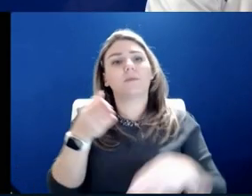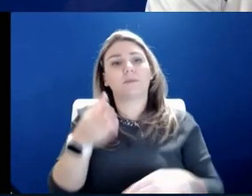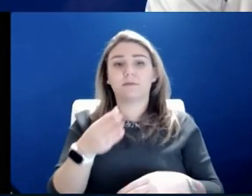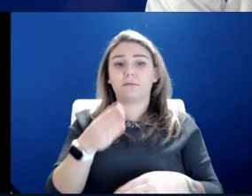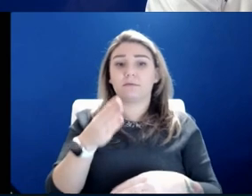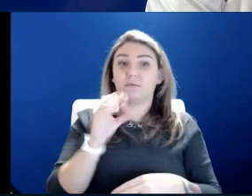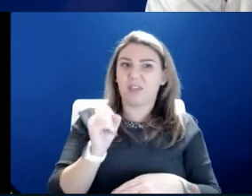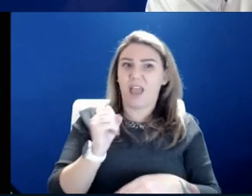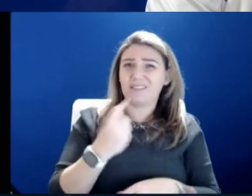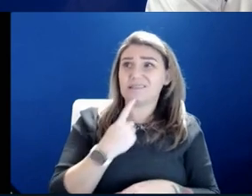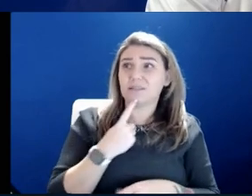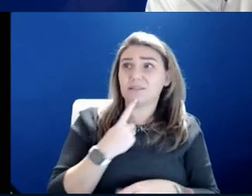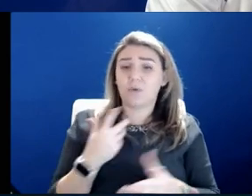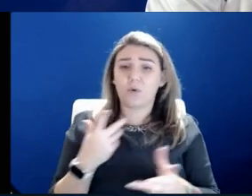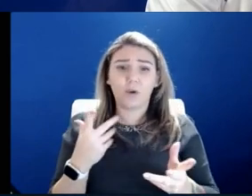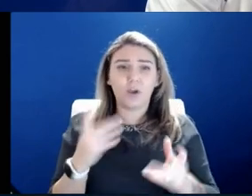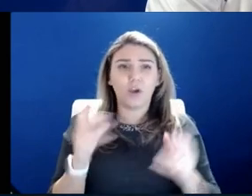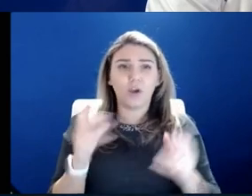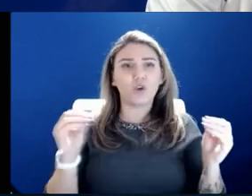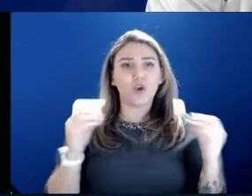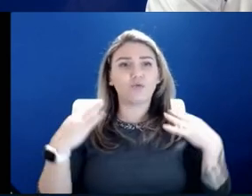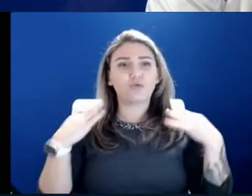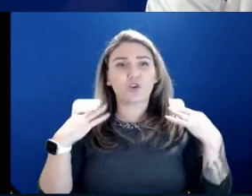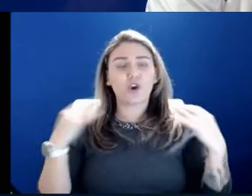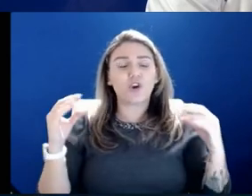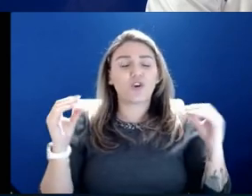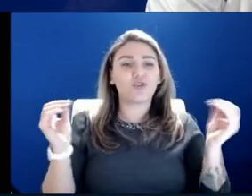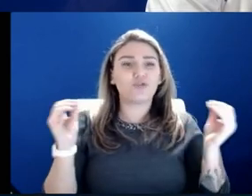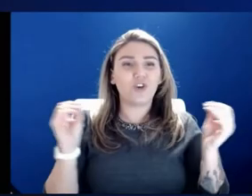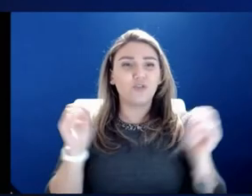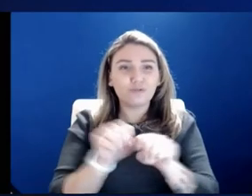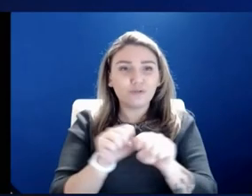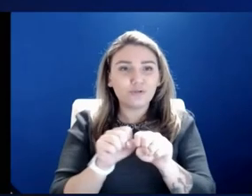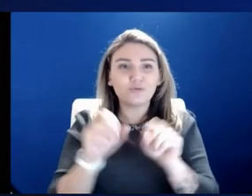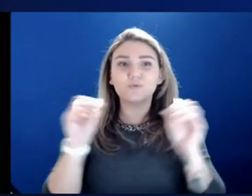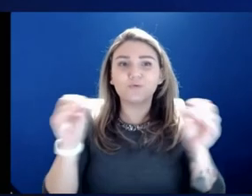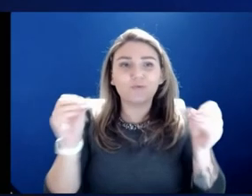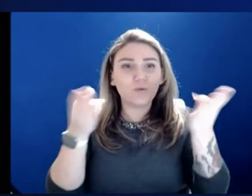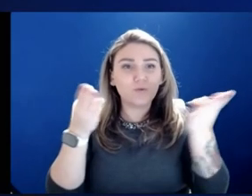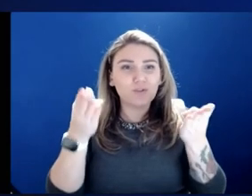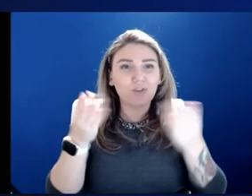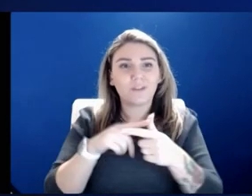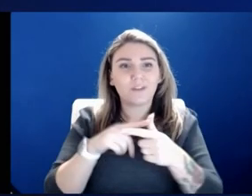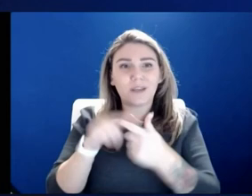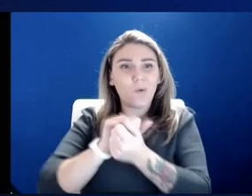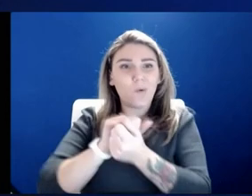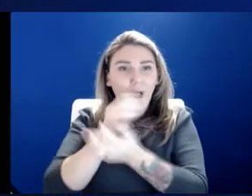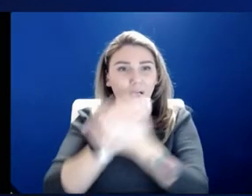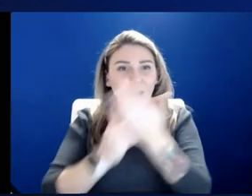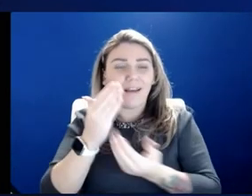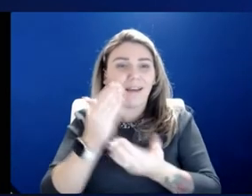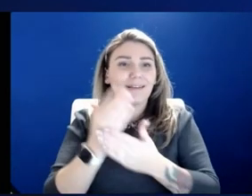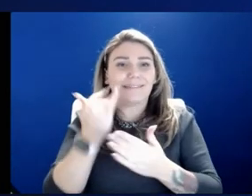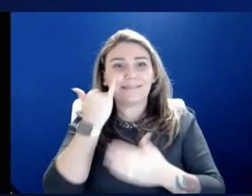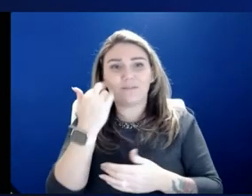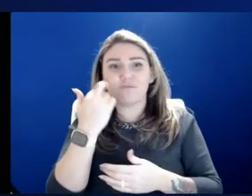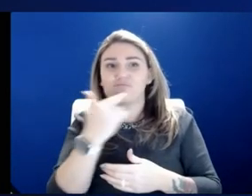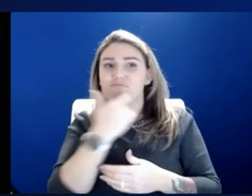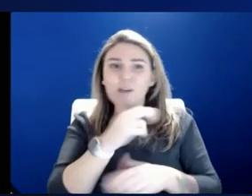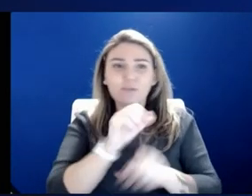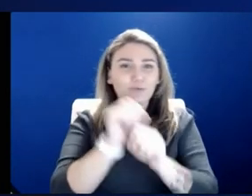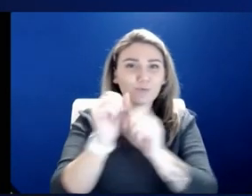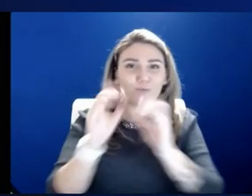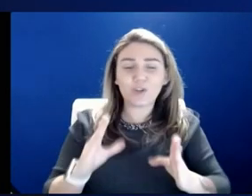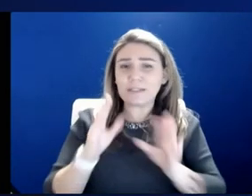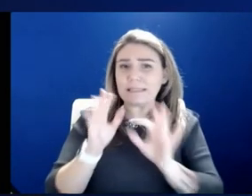we can say no shirt, no shoes, no service, have either, you you have to wash your hands if you're a restaurant worker. mean, you know, simple things, um, to